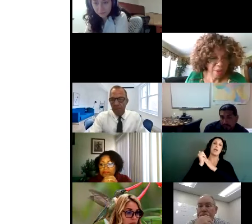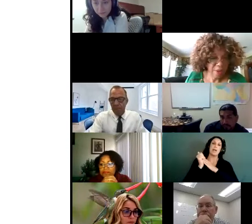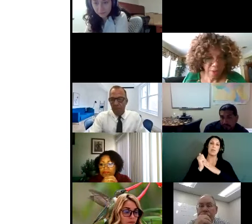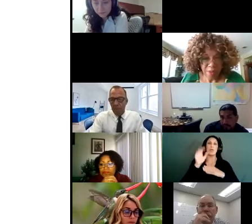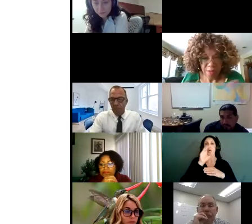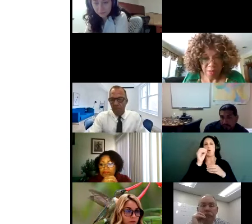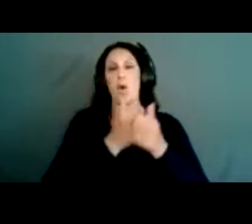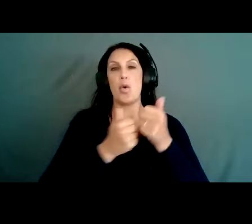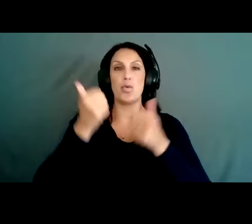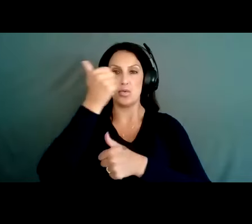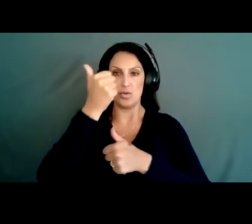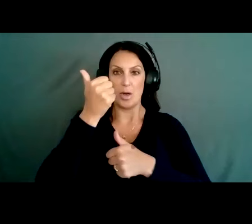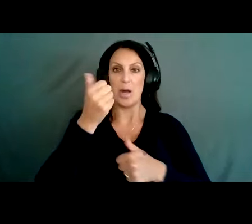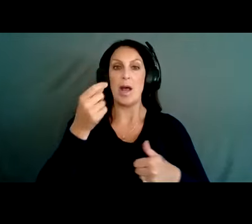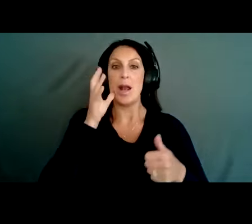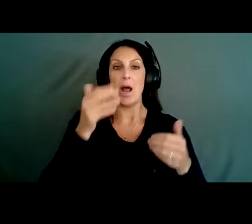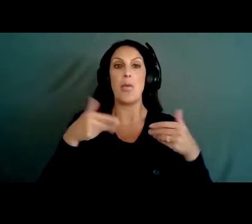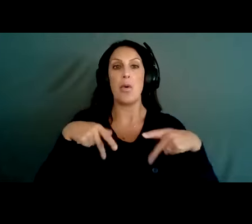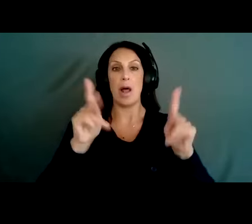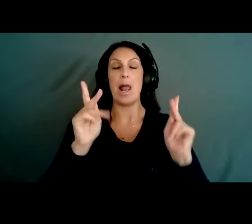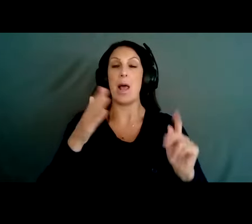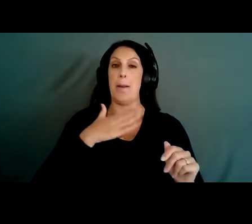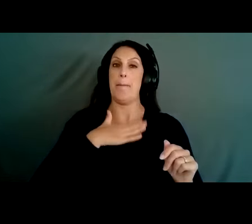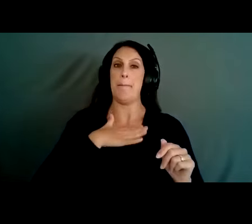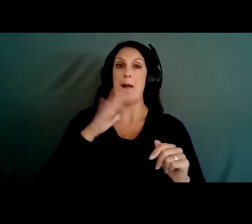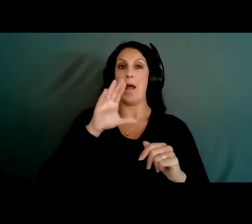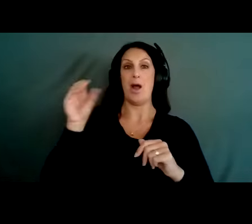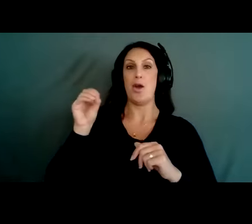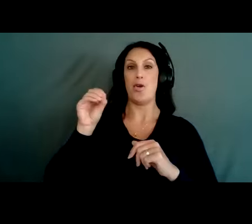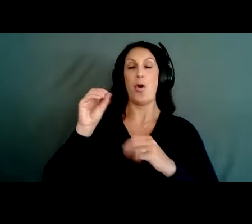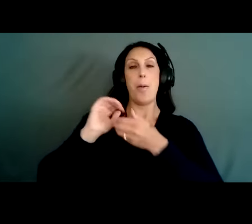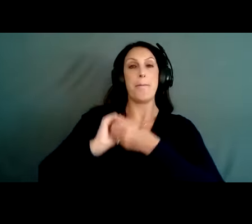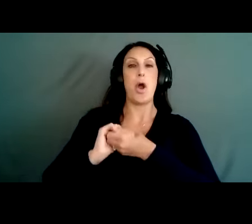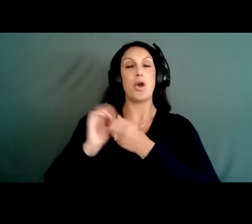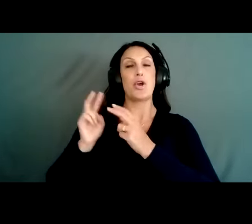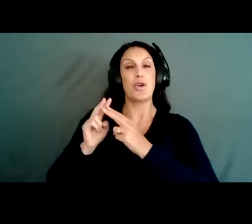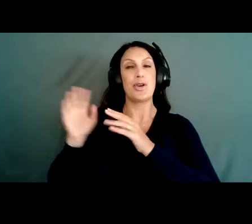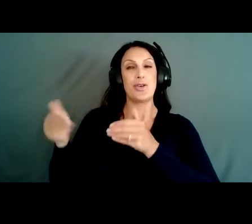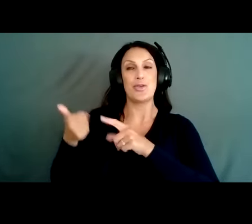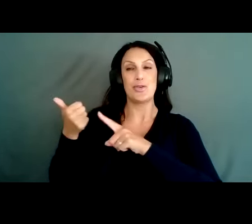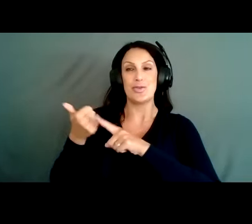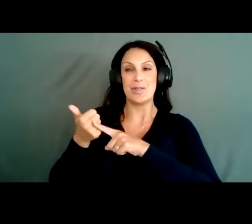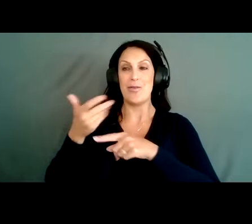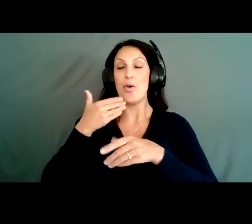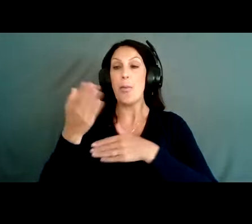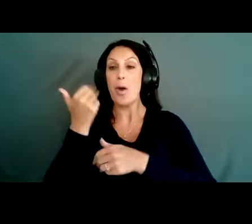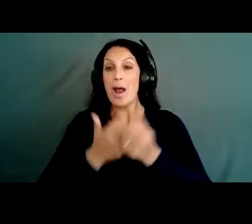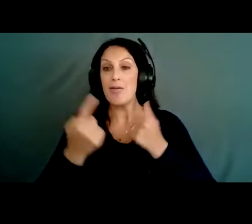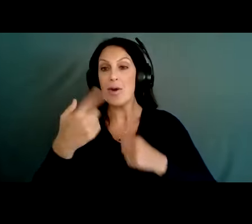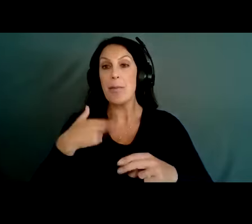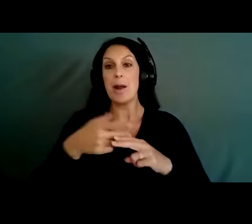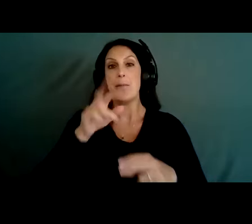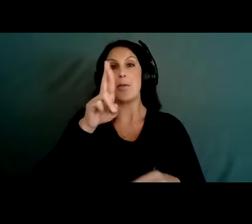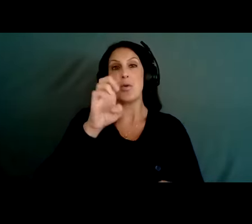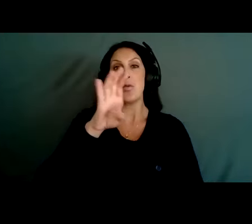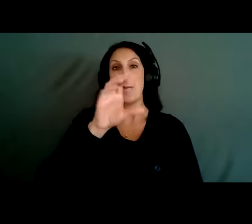-chairs. I'll let my co-chair introduce herself. Hi, good morning everyone. My name is Rebecca